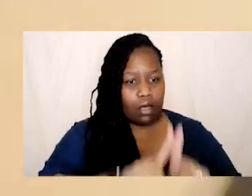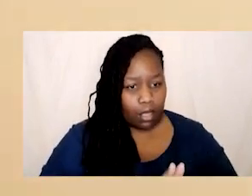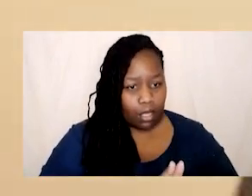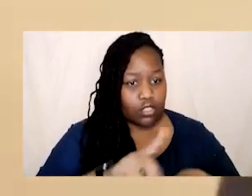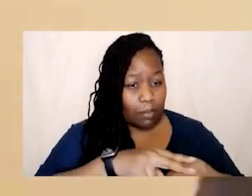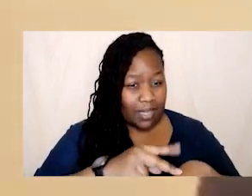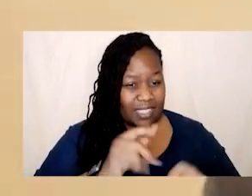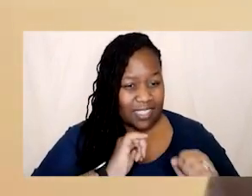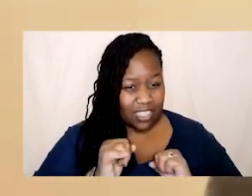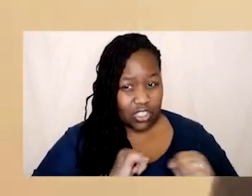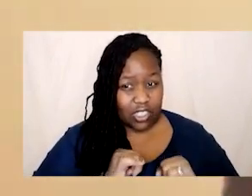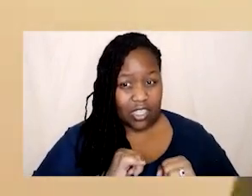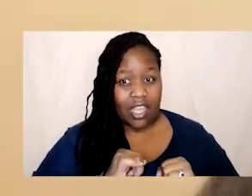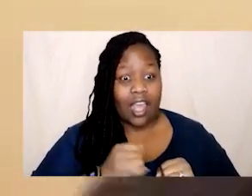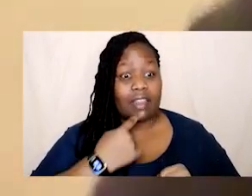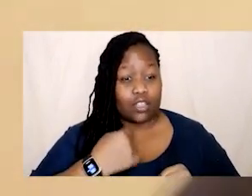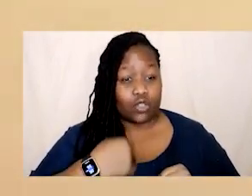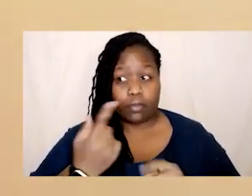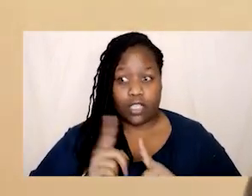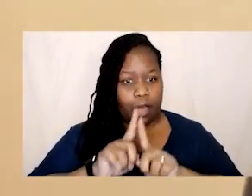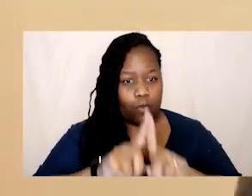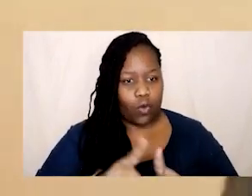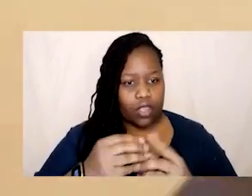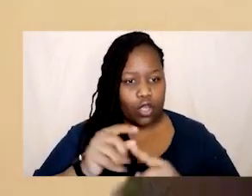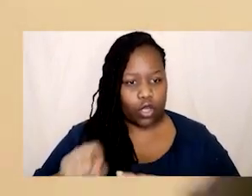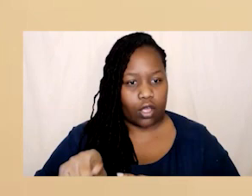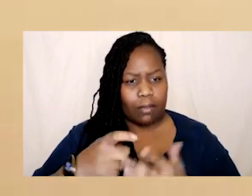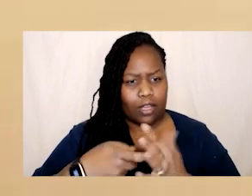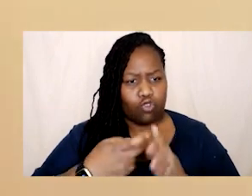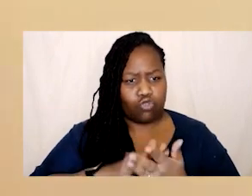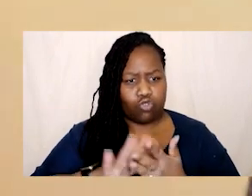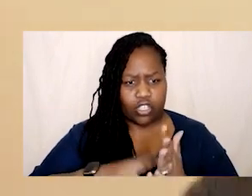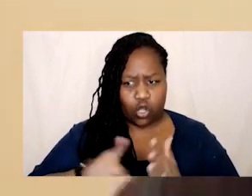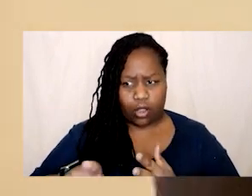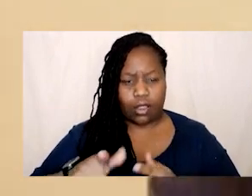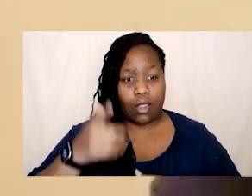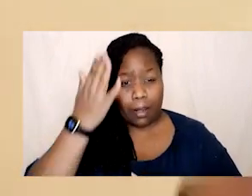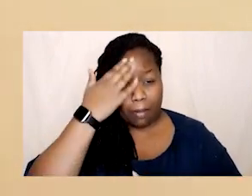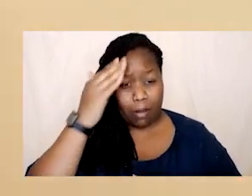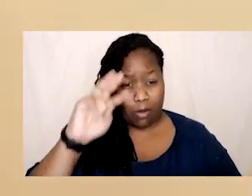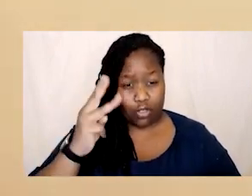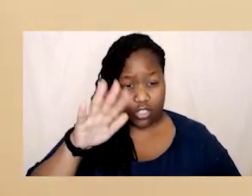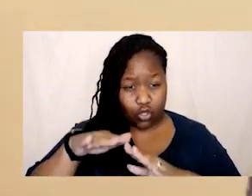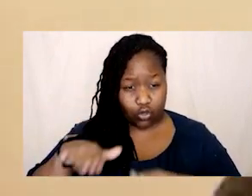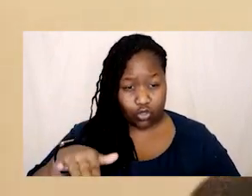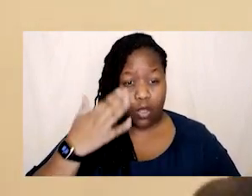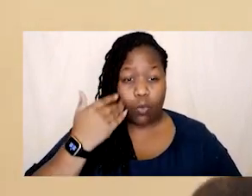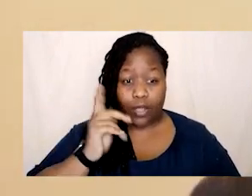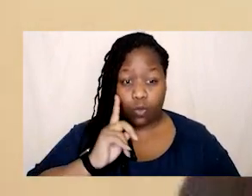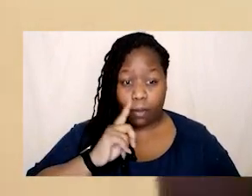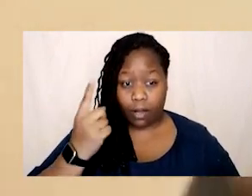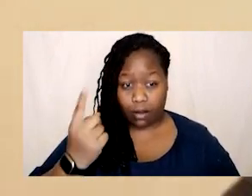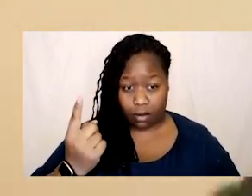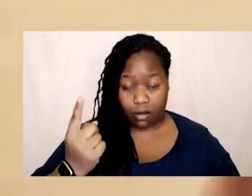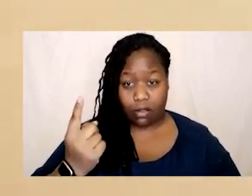even though they told me to come to the police station it was until rachel trip mom of three um white woman um